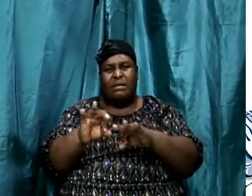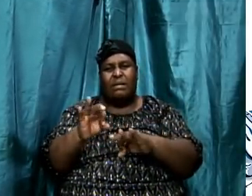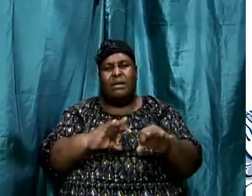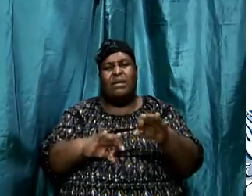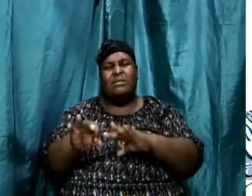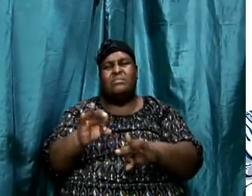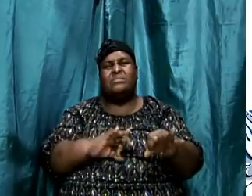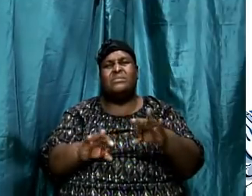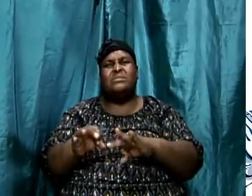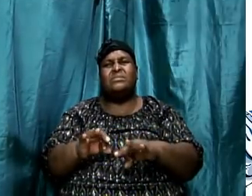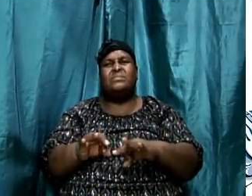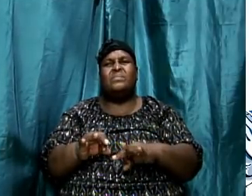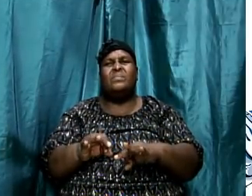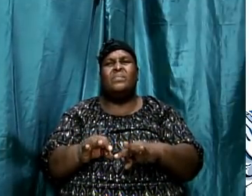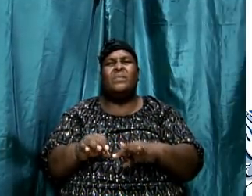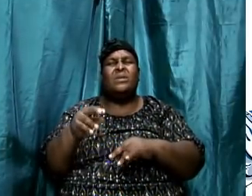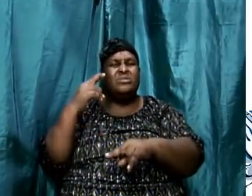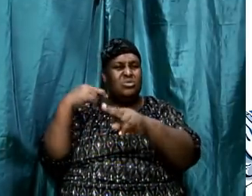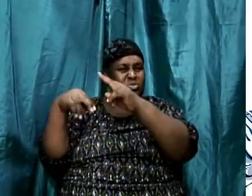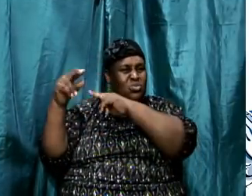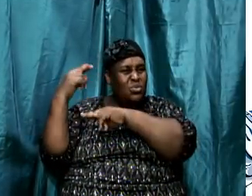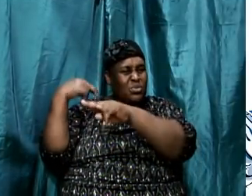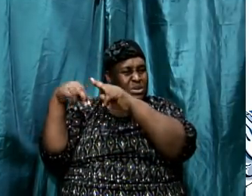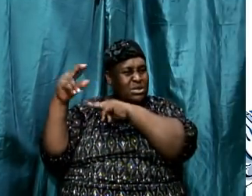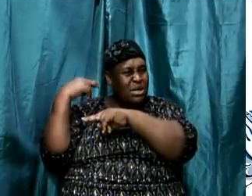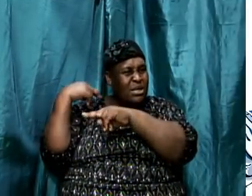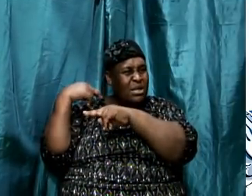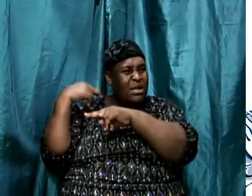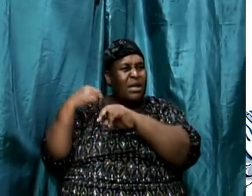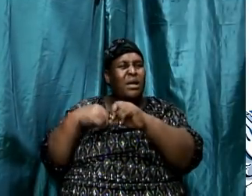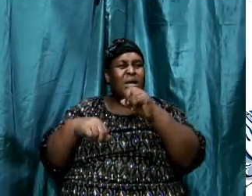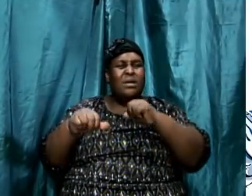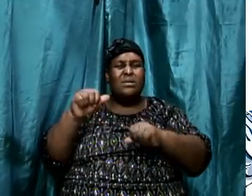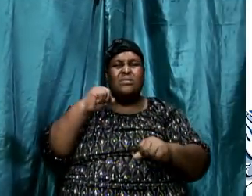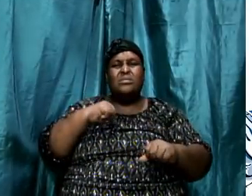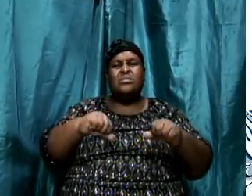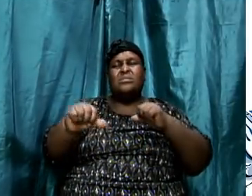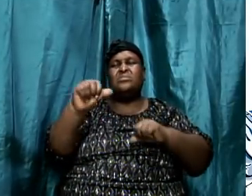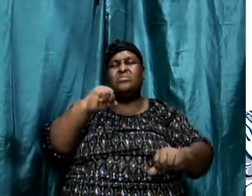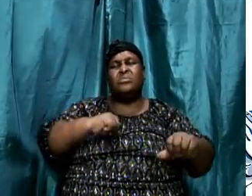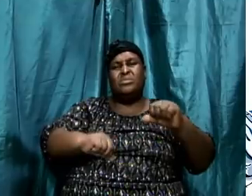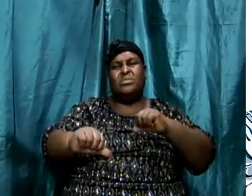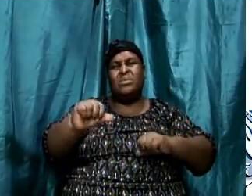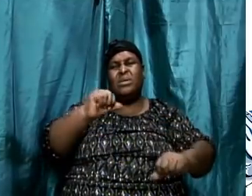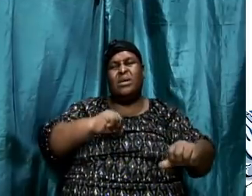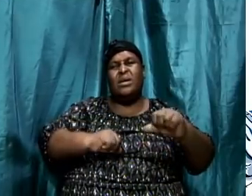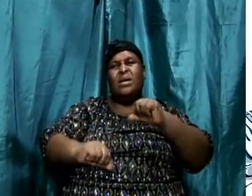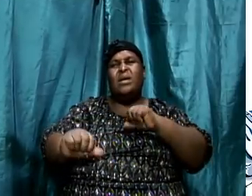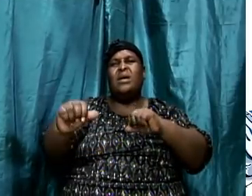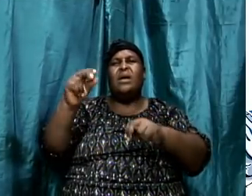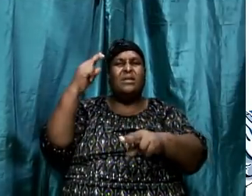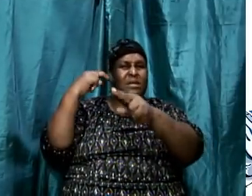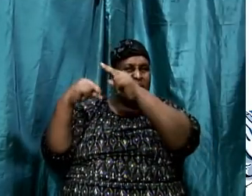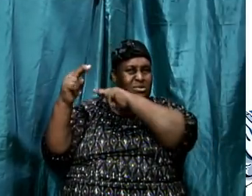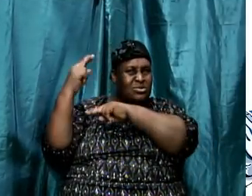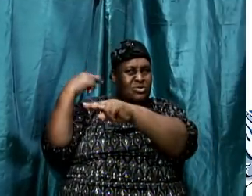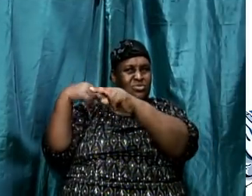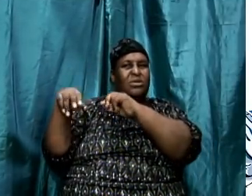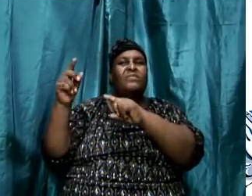historical context. Very important. Grammatical means the words, so on and so forth. Historical means the history.